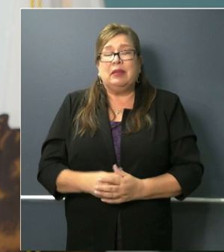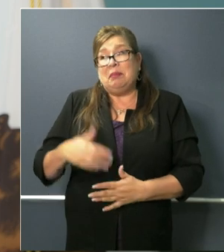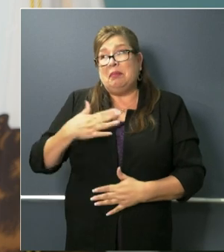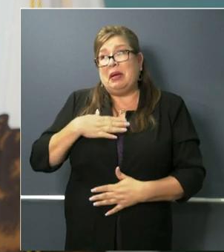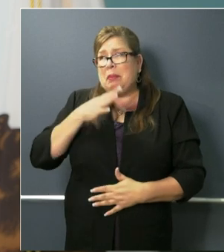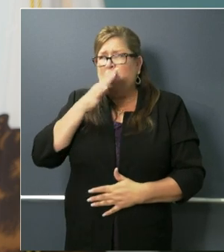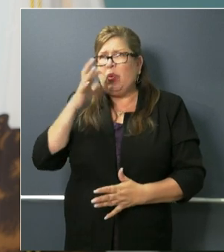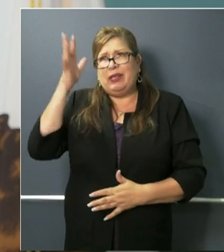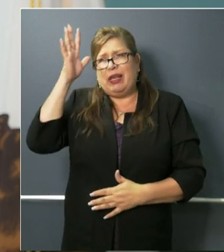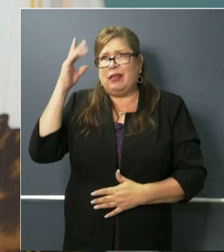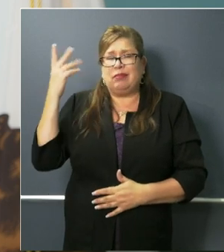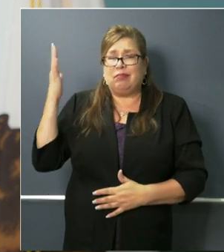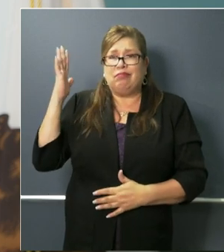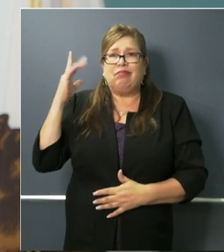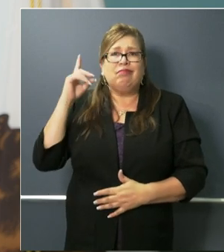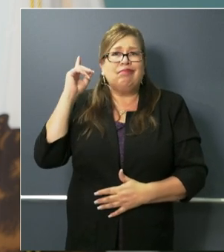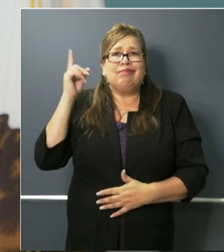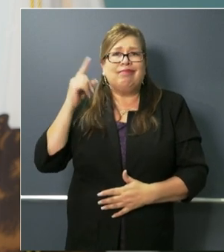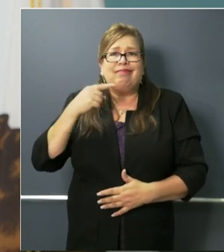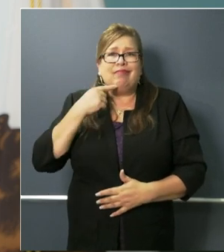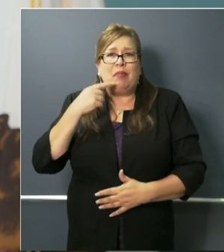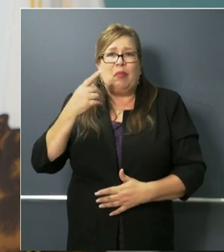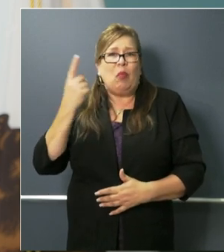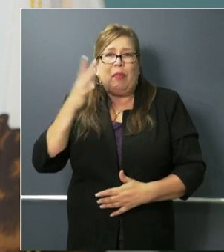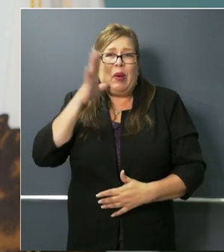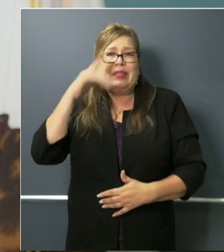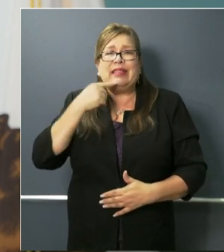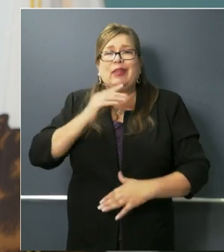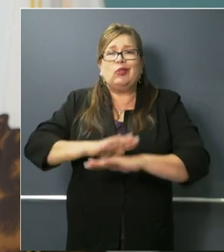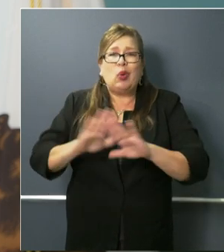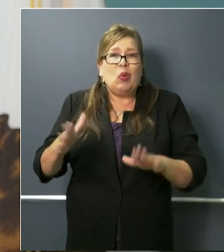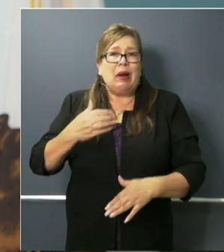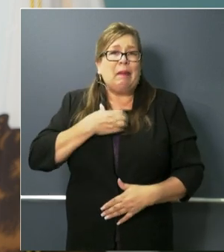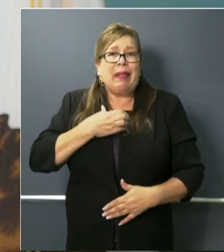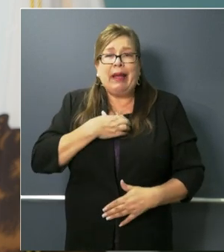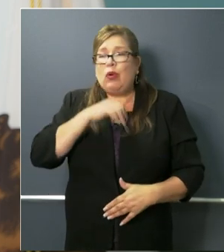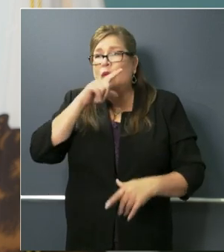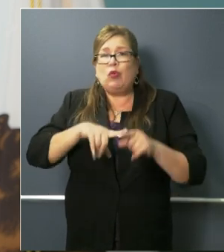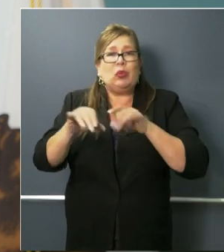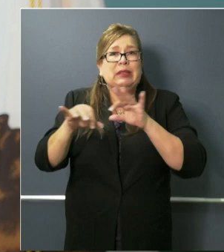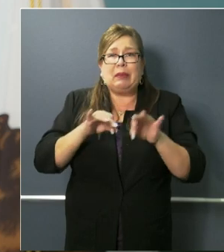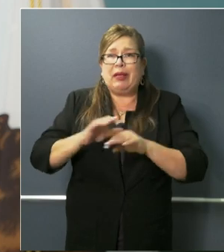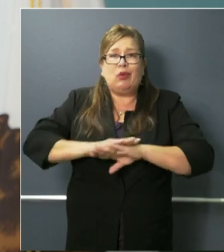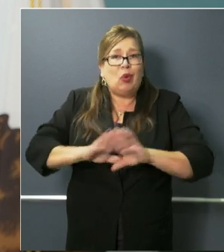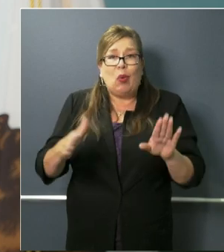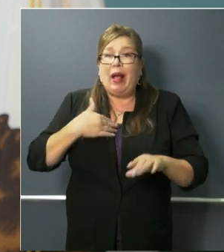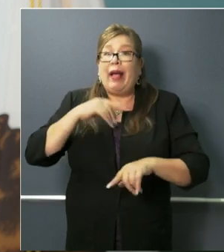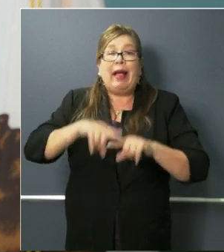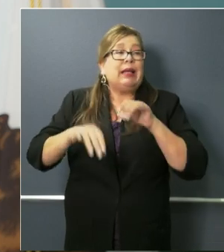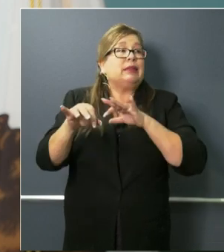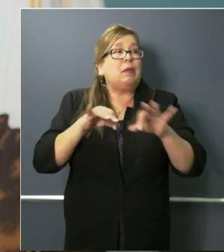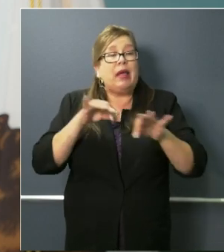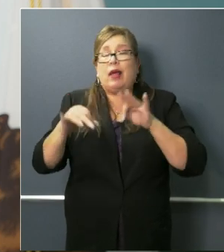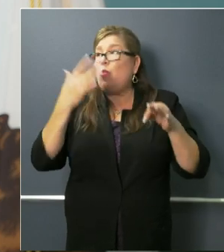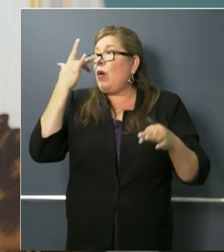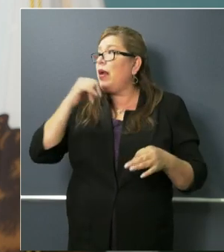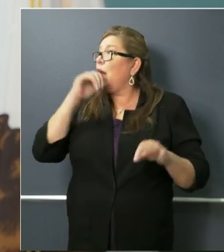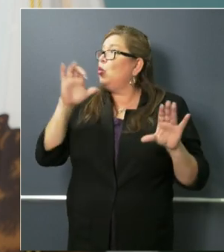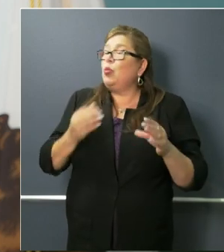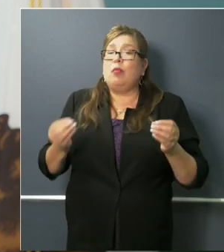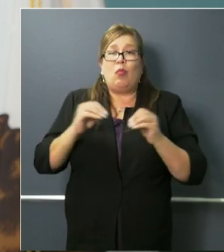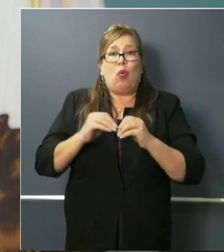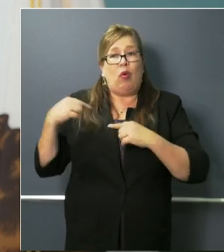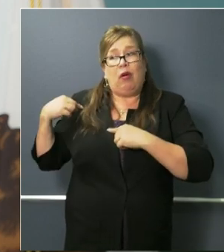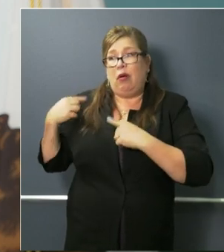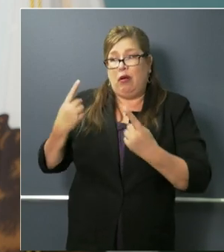don't uh complain and don't explain um we can do that for another day I'm not going to explain away why we didn't do more and better